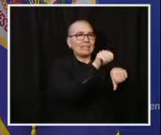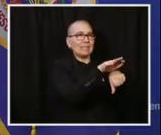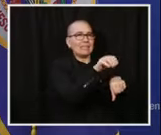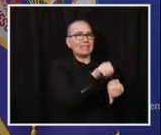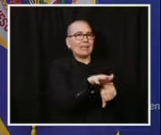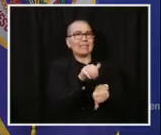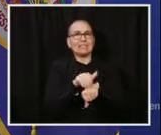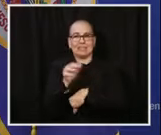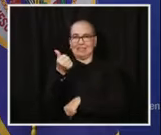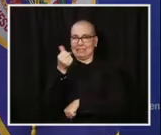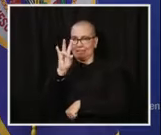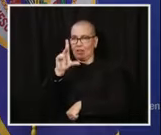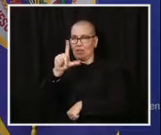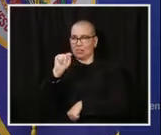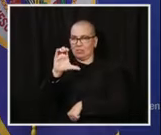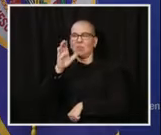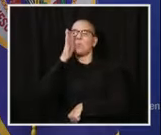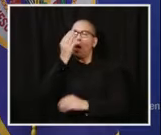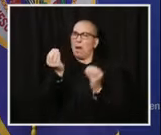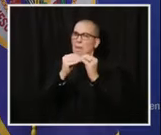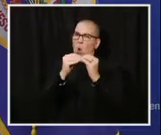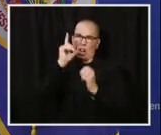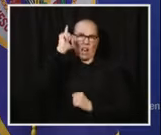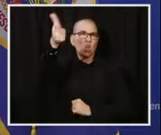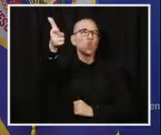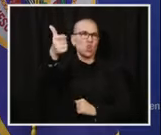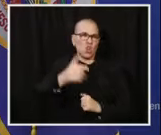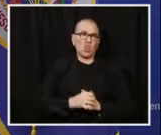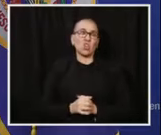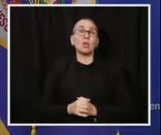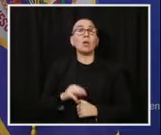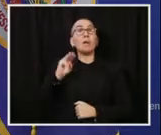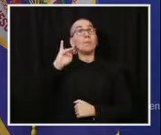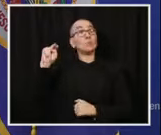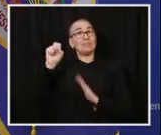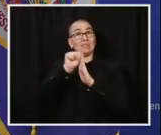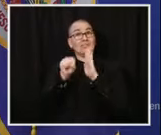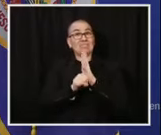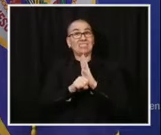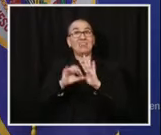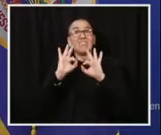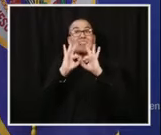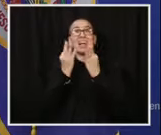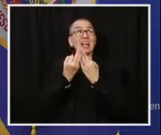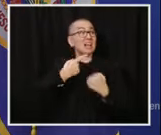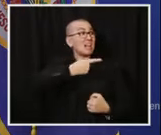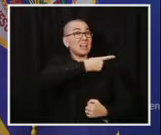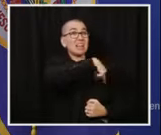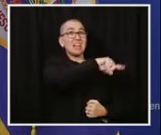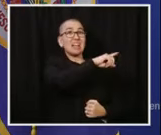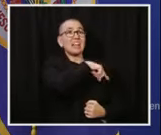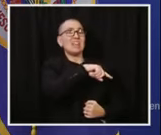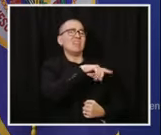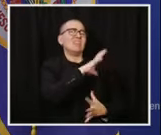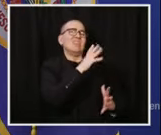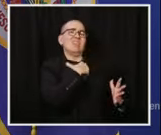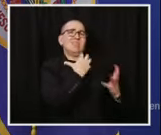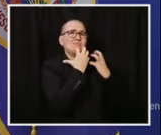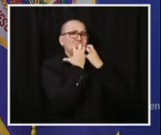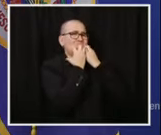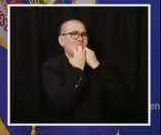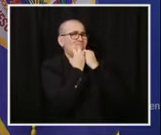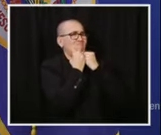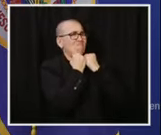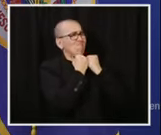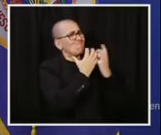Fortunately for the state of Minnesota and the families of those who have residents in these facilities, I am confident our soldiers and airmen will perform this